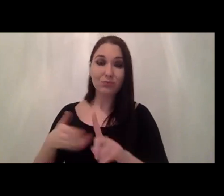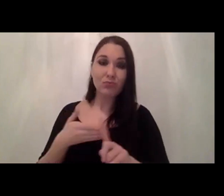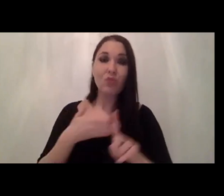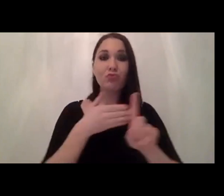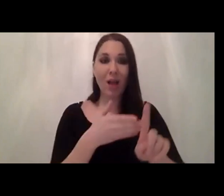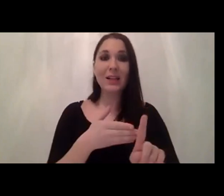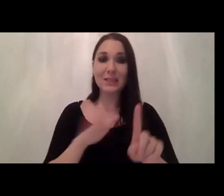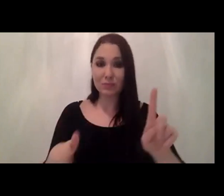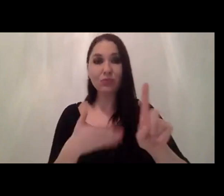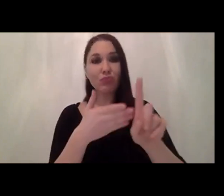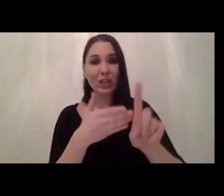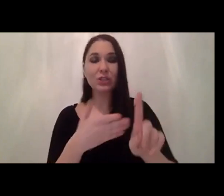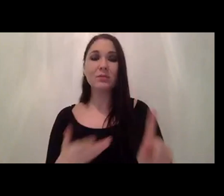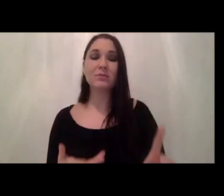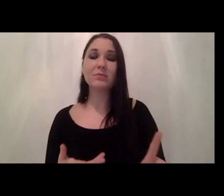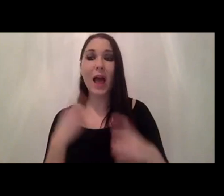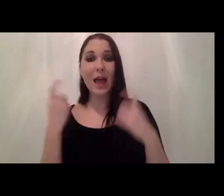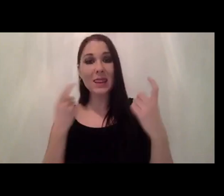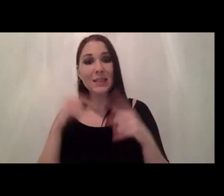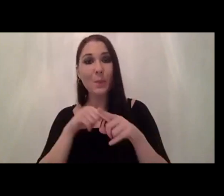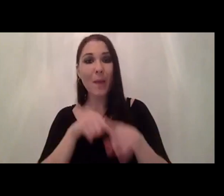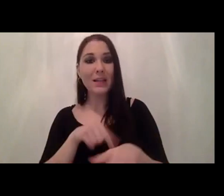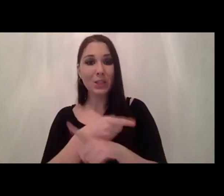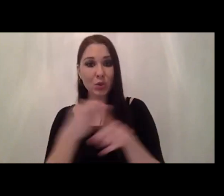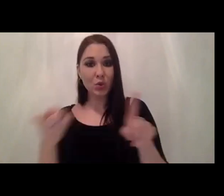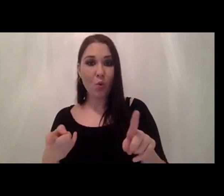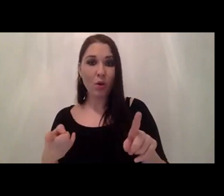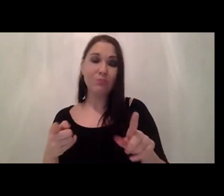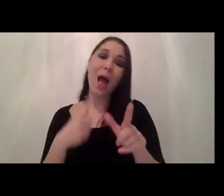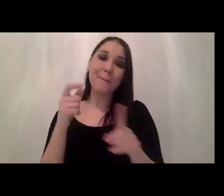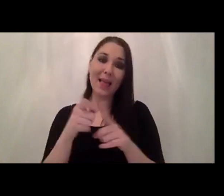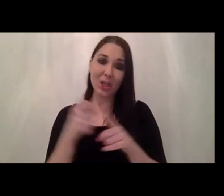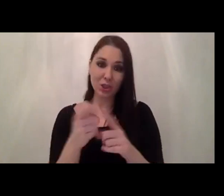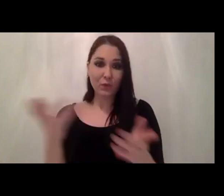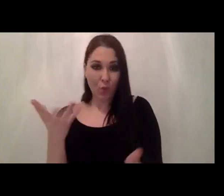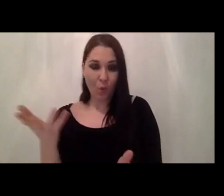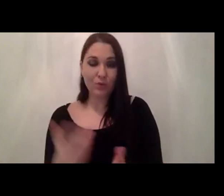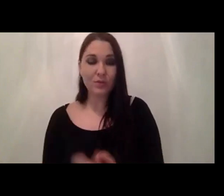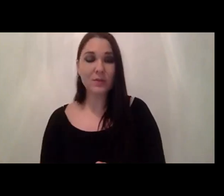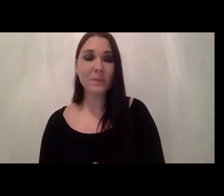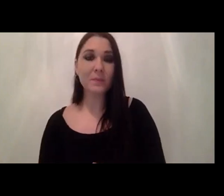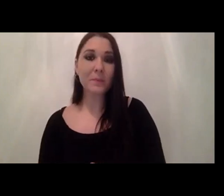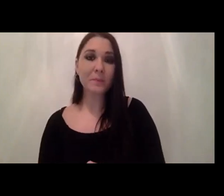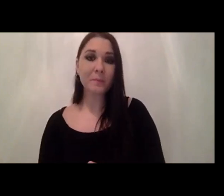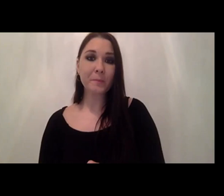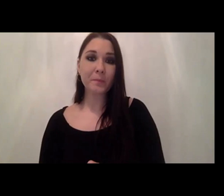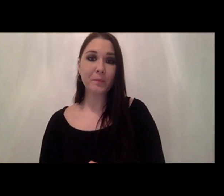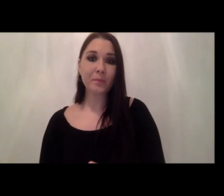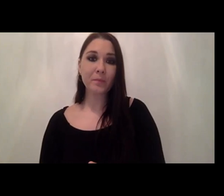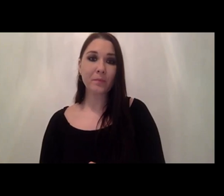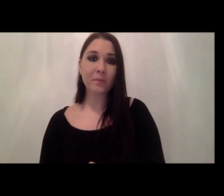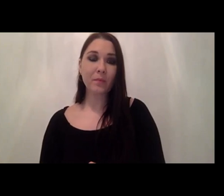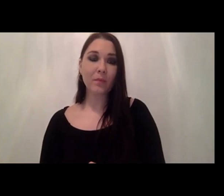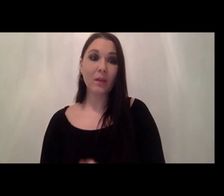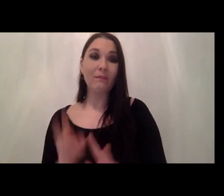i think you can depending on your application of course for um for the visible